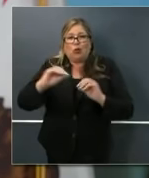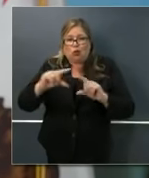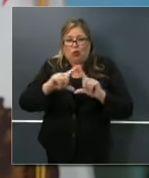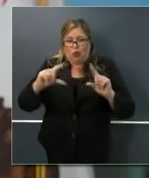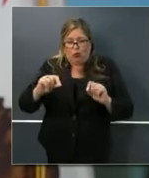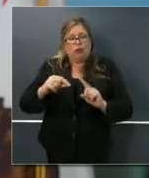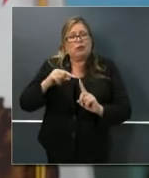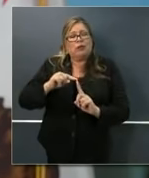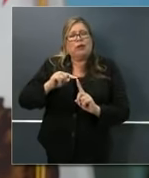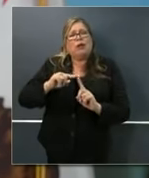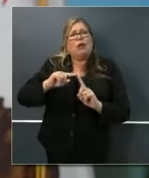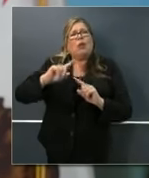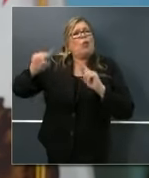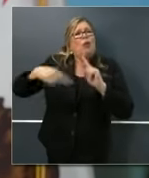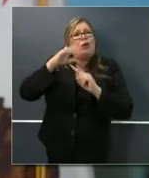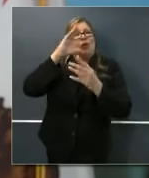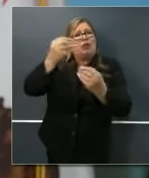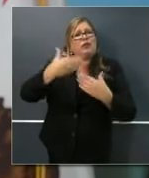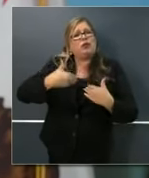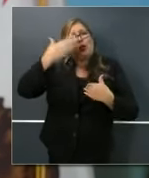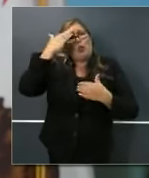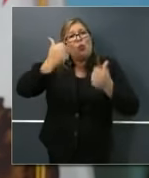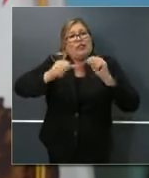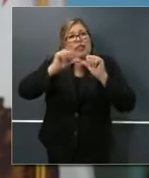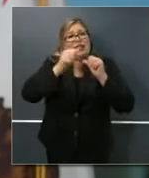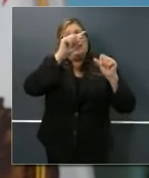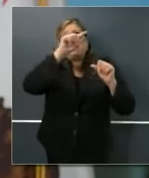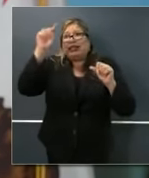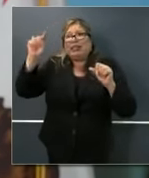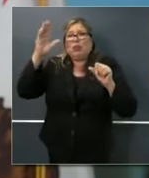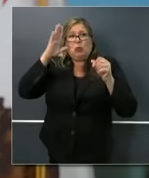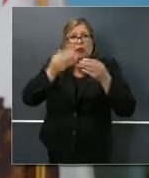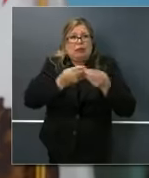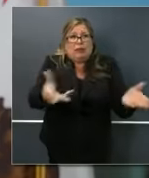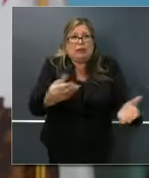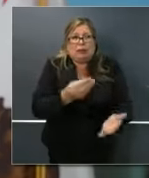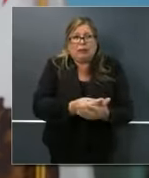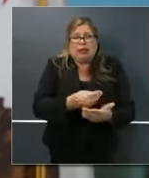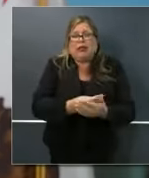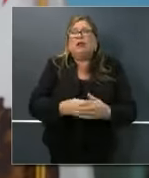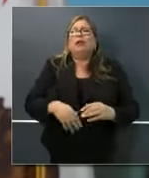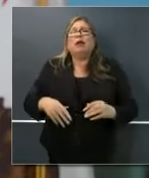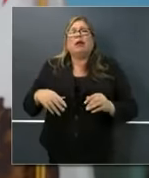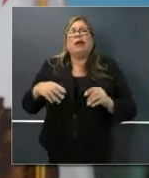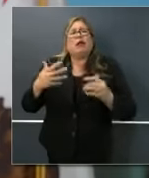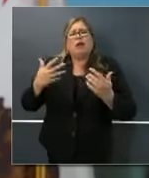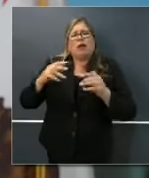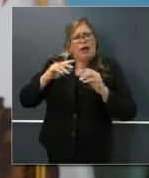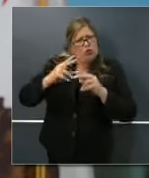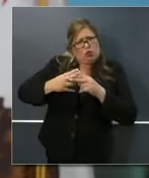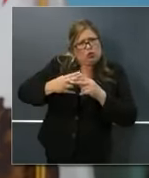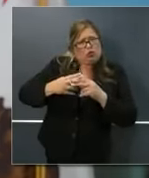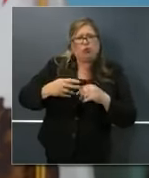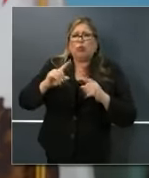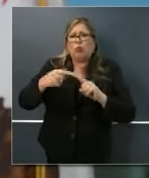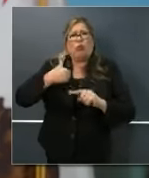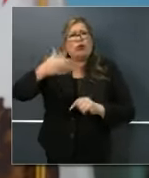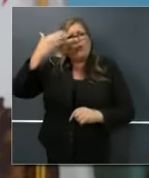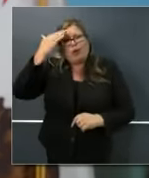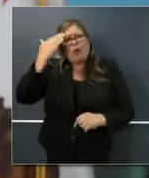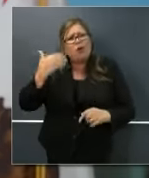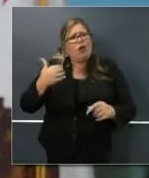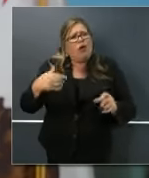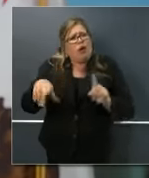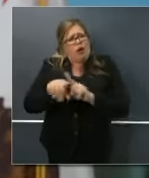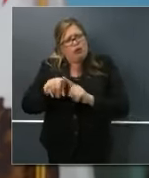Also, you said yesterday that there will be no need of personal information. And we were wondering, so there's no need of personal information. How can you